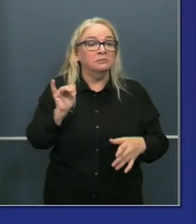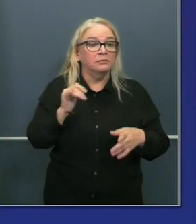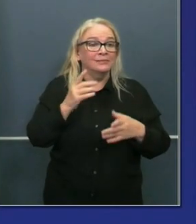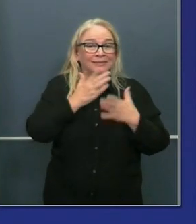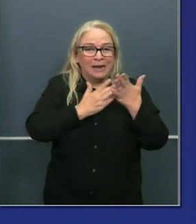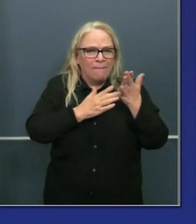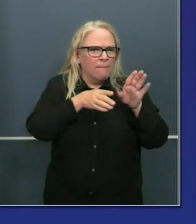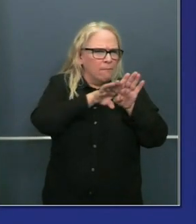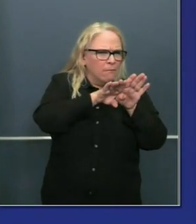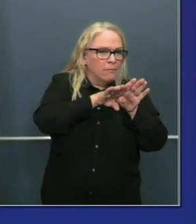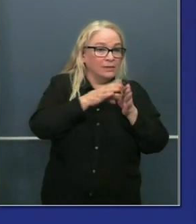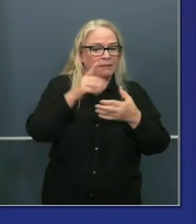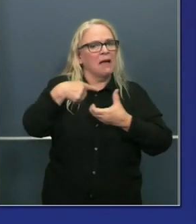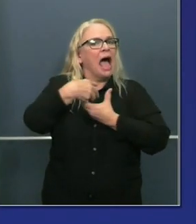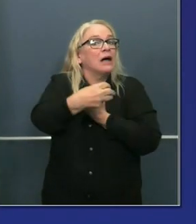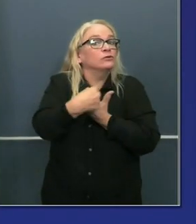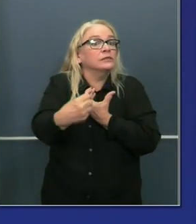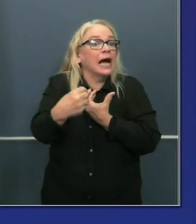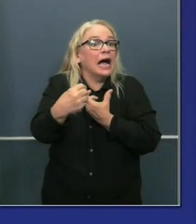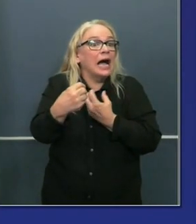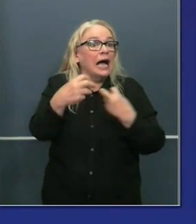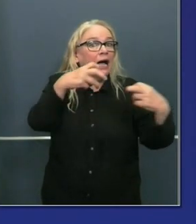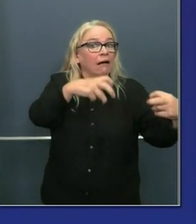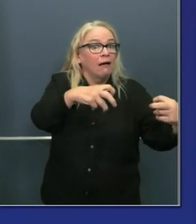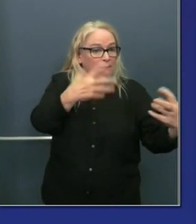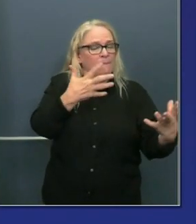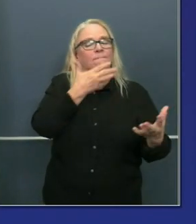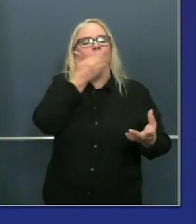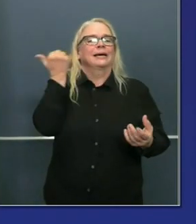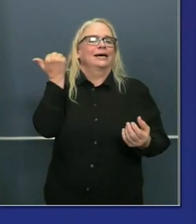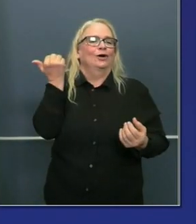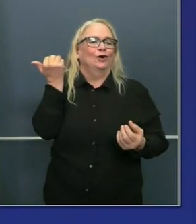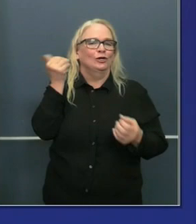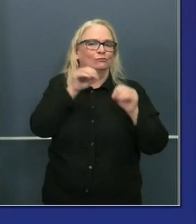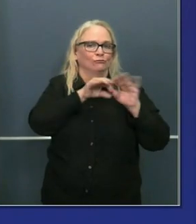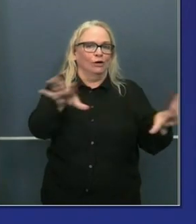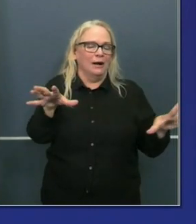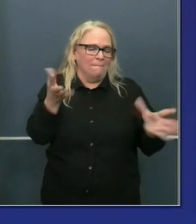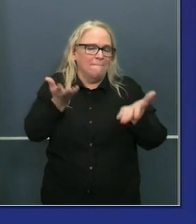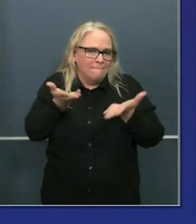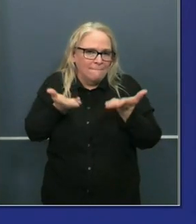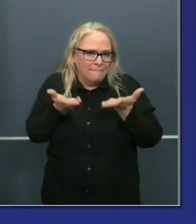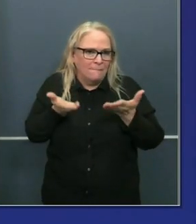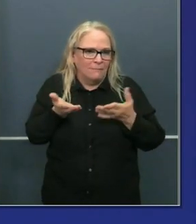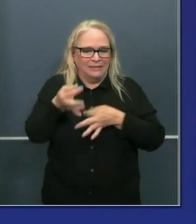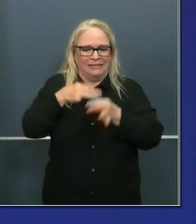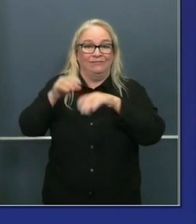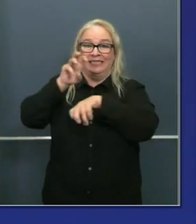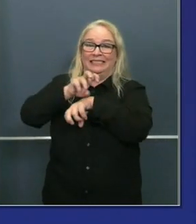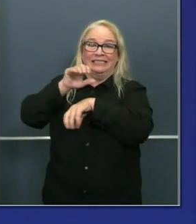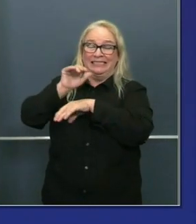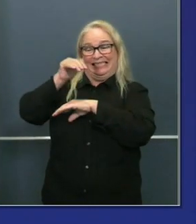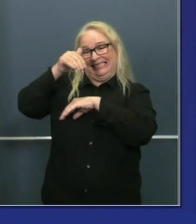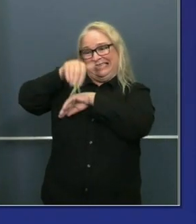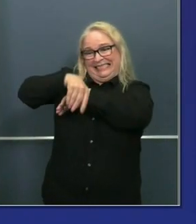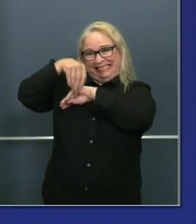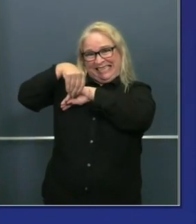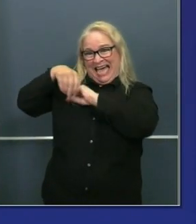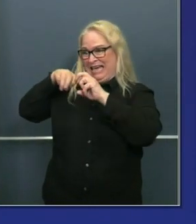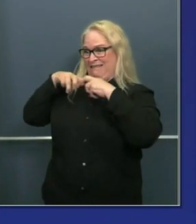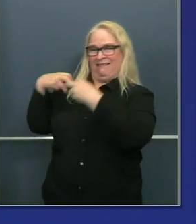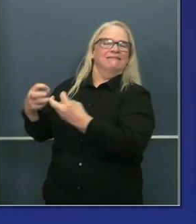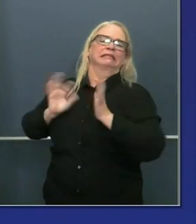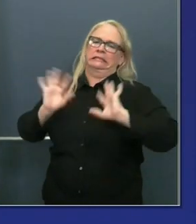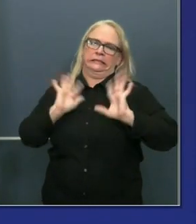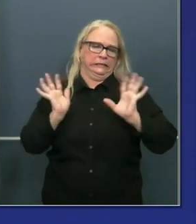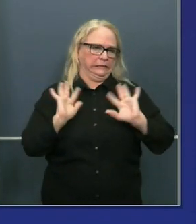which is a way of mitigating the spread of this virus. Not dissimilar, by the way, some of